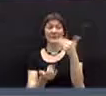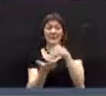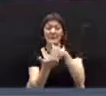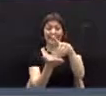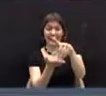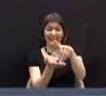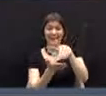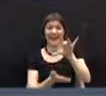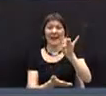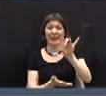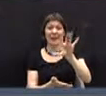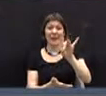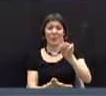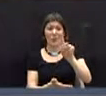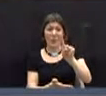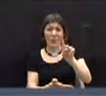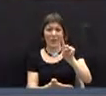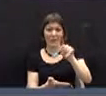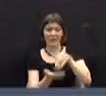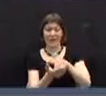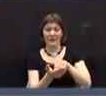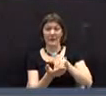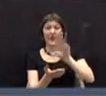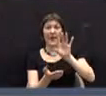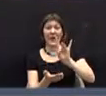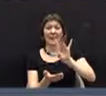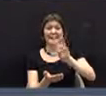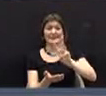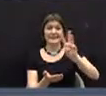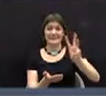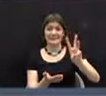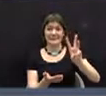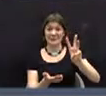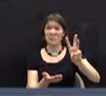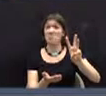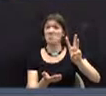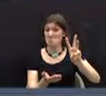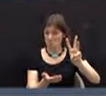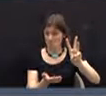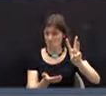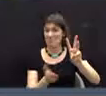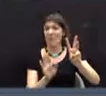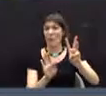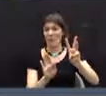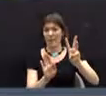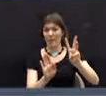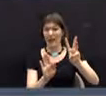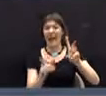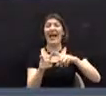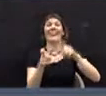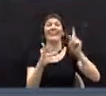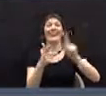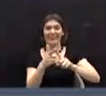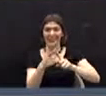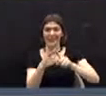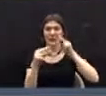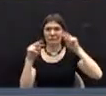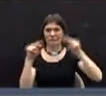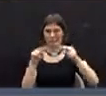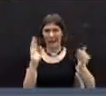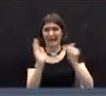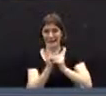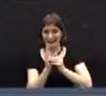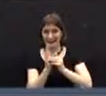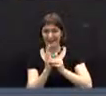,881,866, approximately. Now, then, we